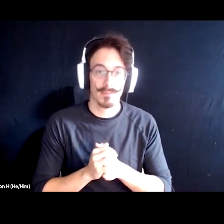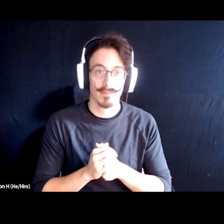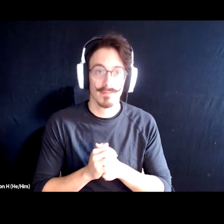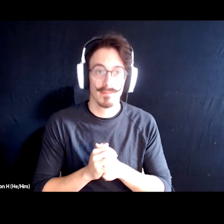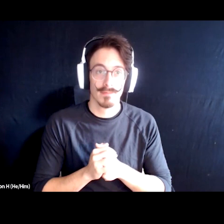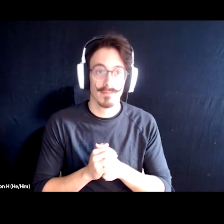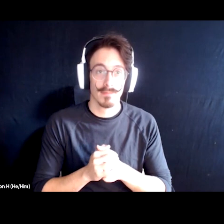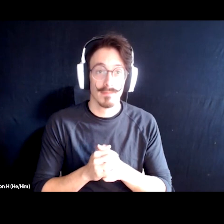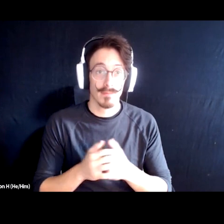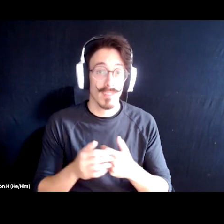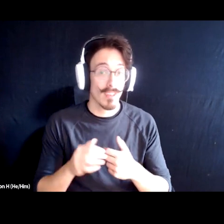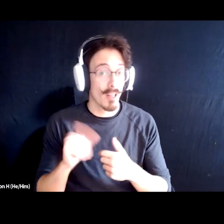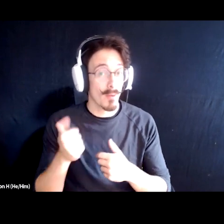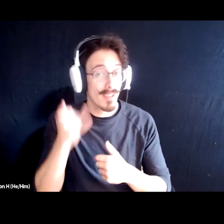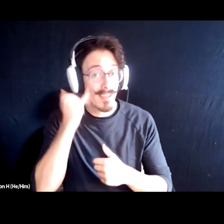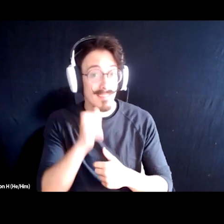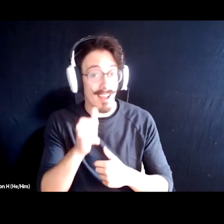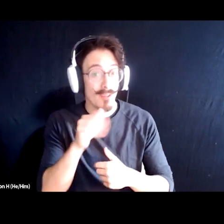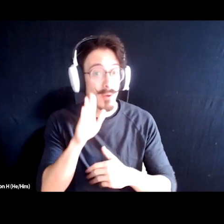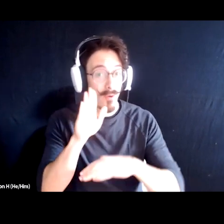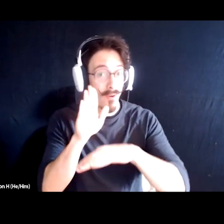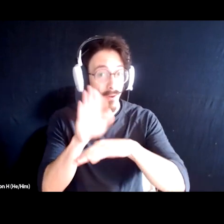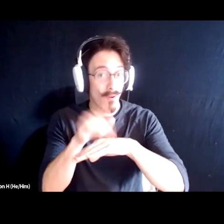Otherwise, we start to call on you. Yeah.